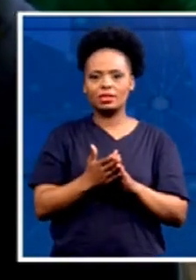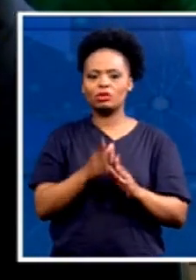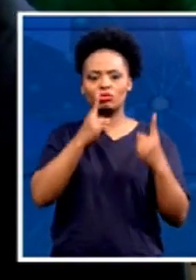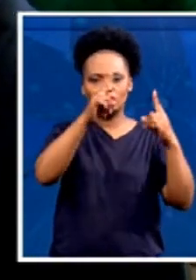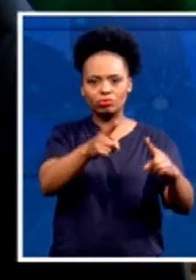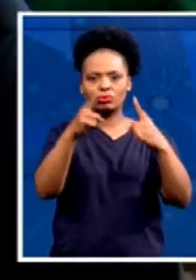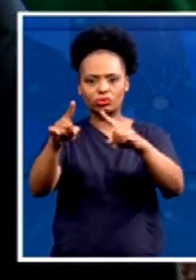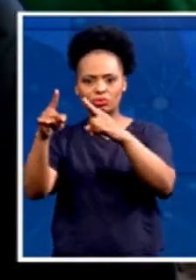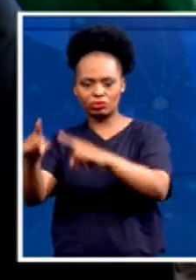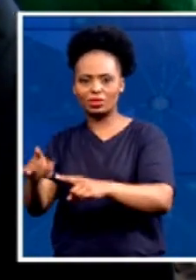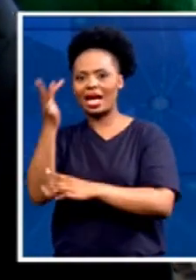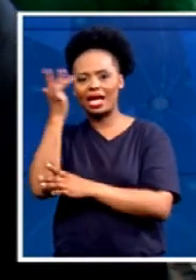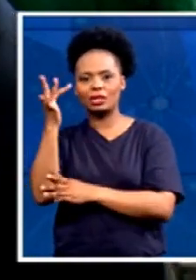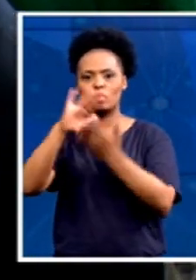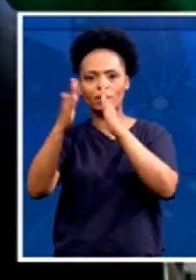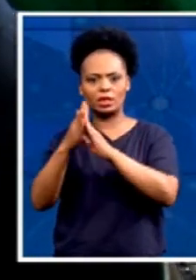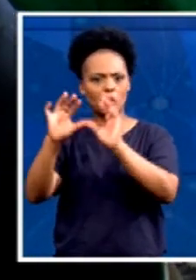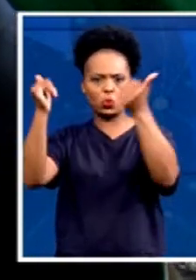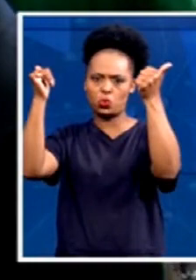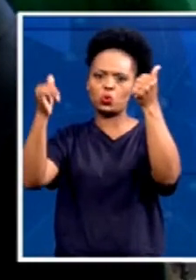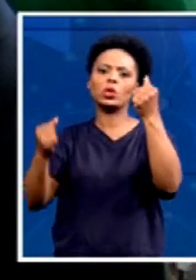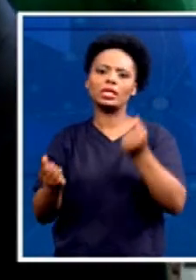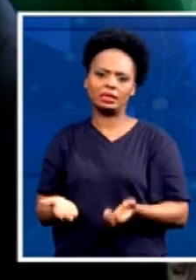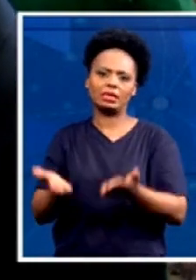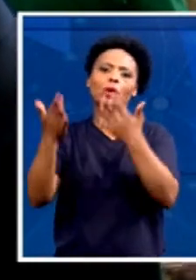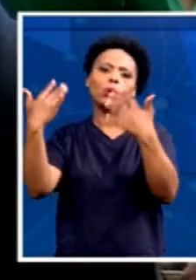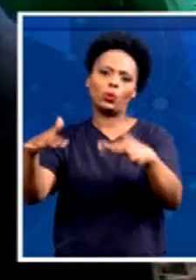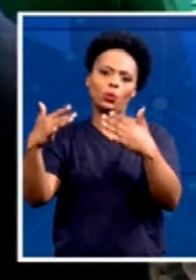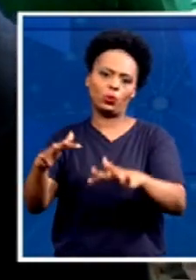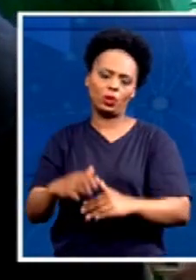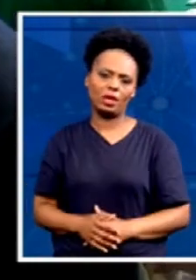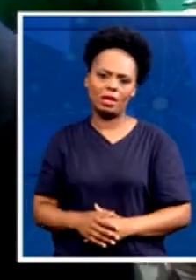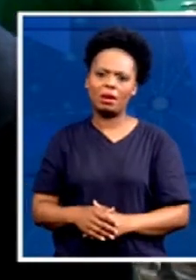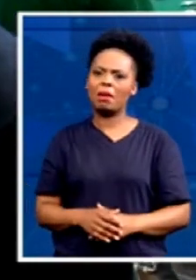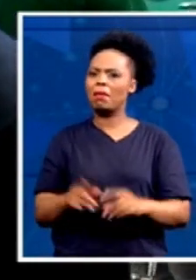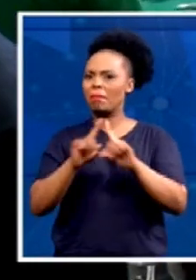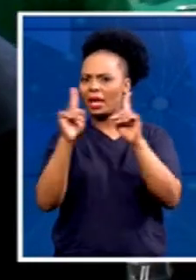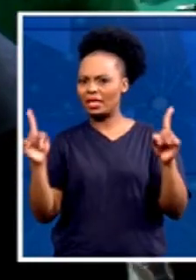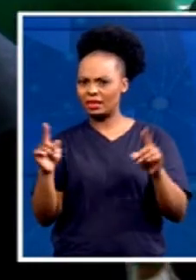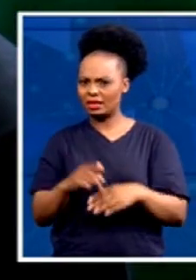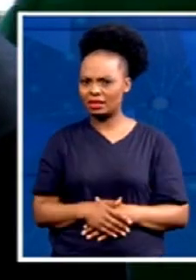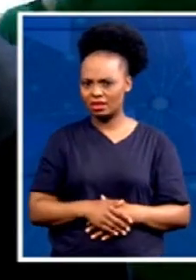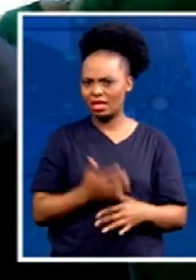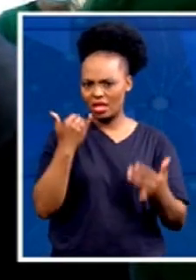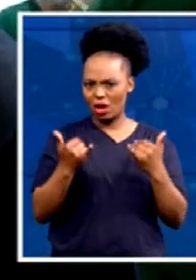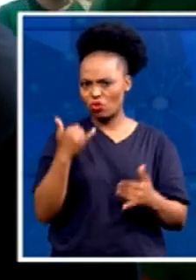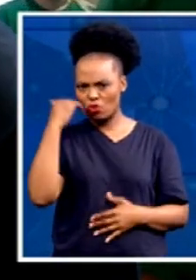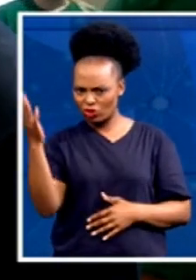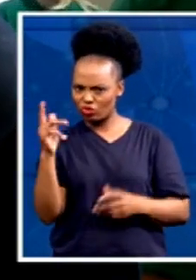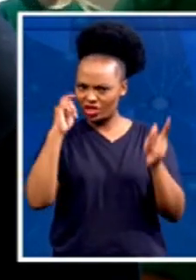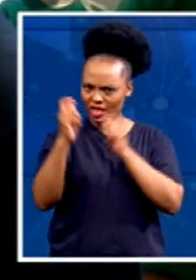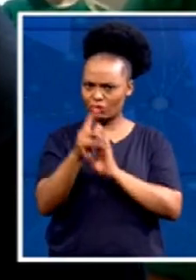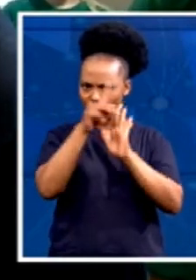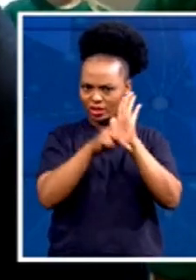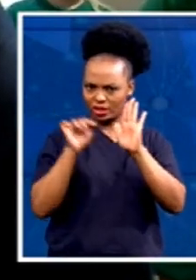very well for yourselves there. But do you not see yourself evolving or changing your policies, especially pertaining to, you know, the black